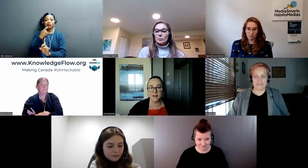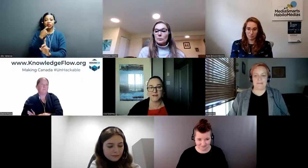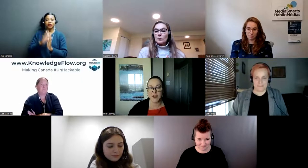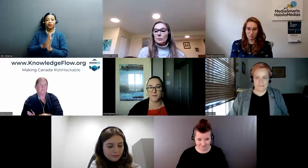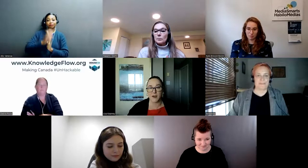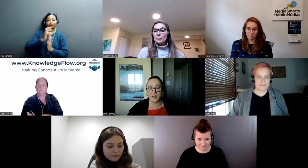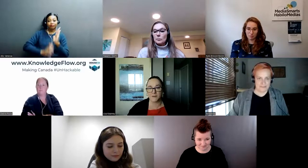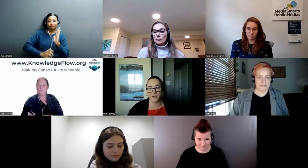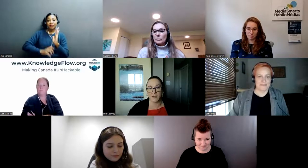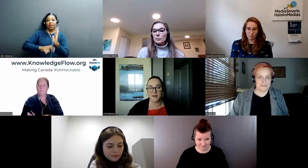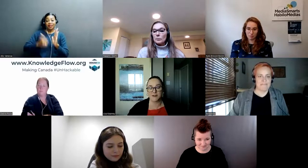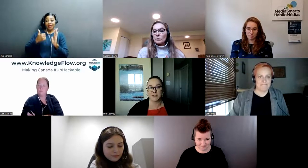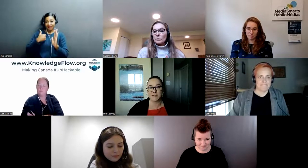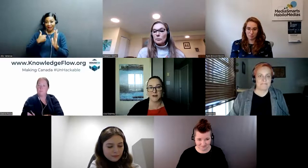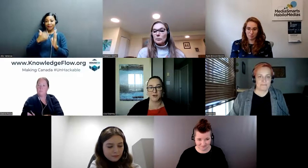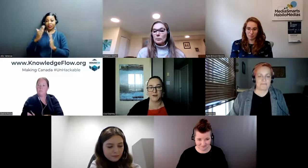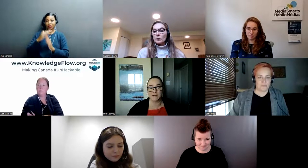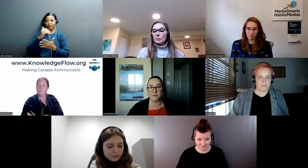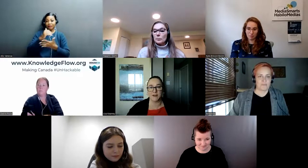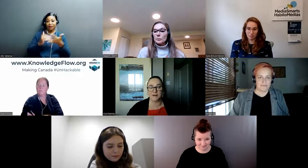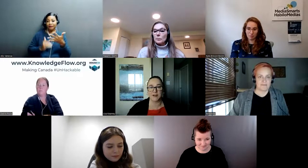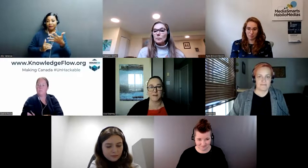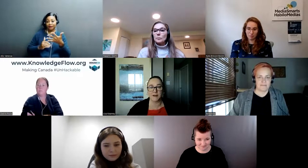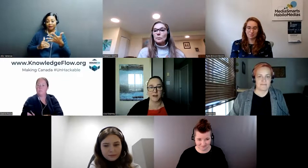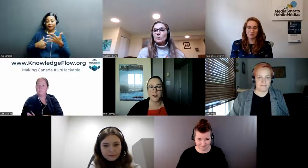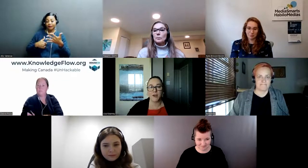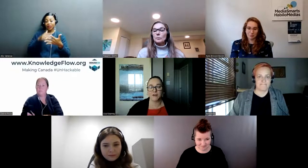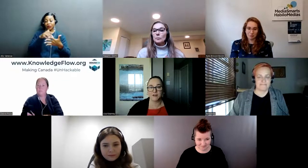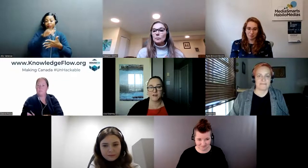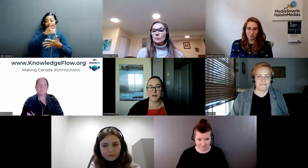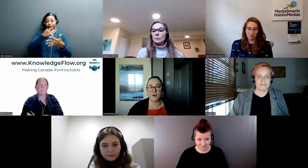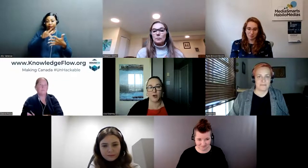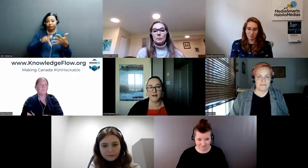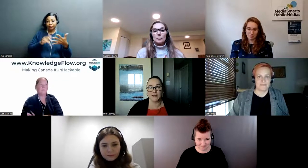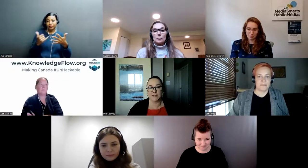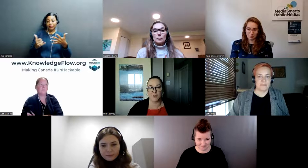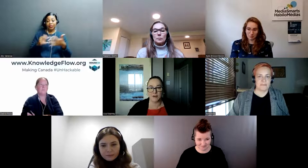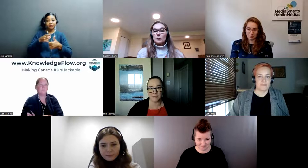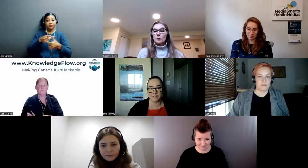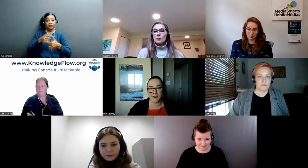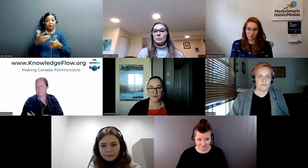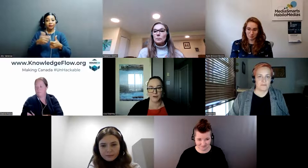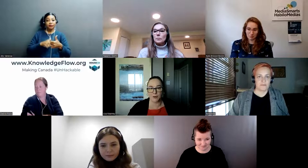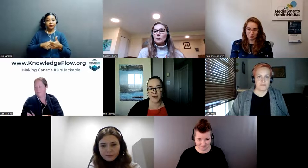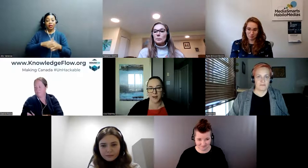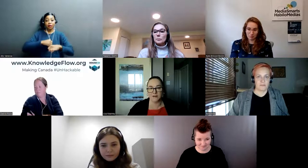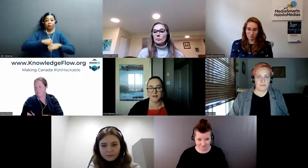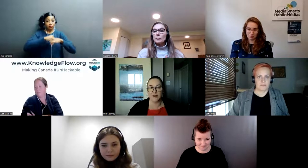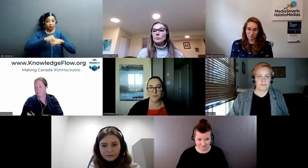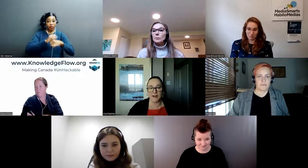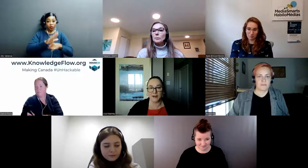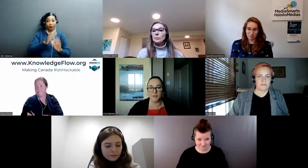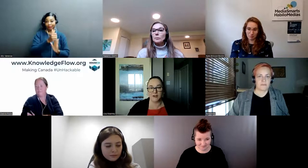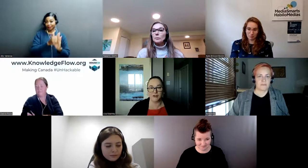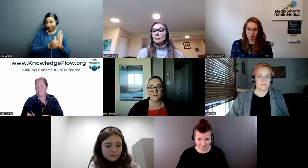these top five mentions that I'm going to talk about now. the number one is you want to protect your accounts